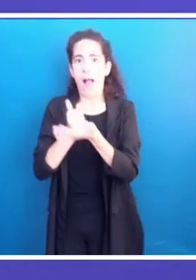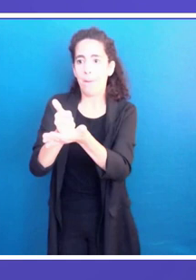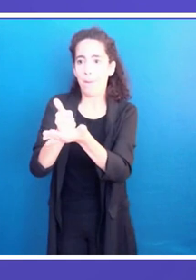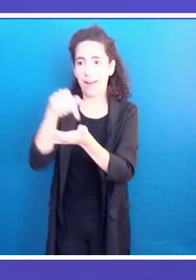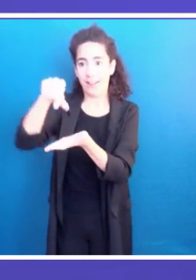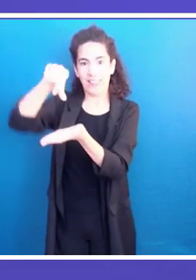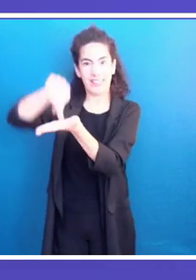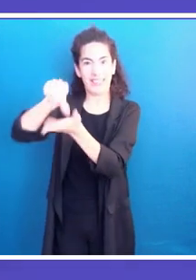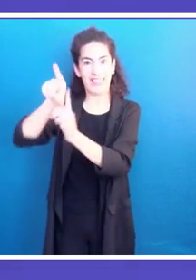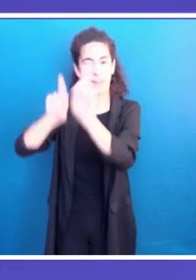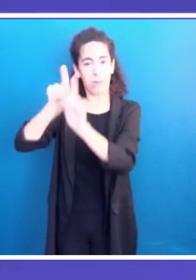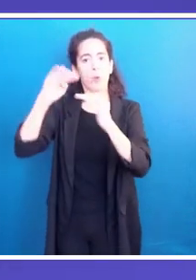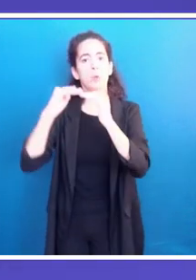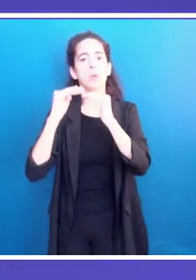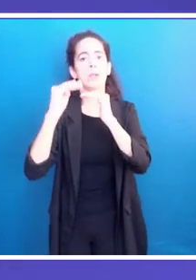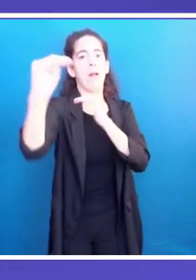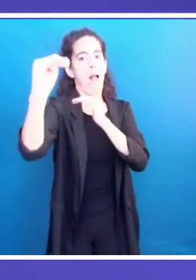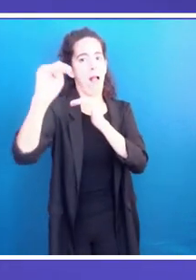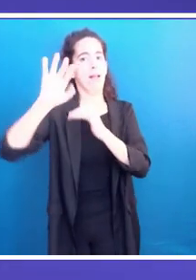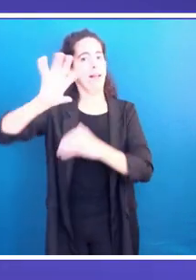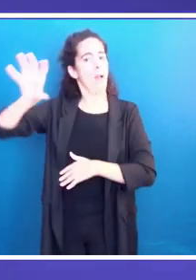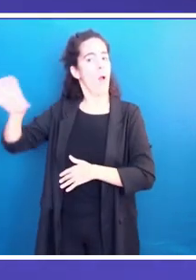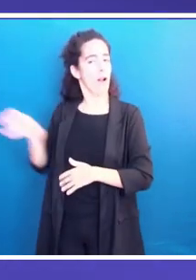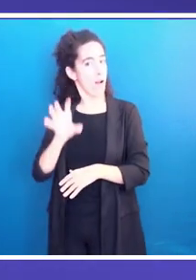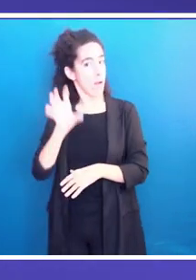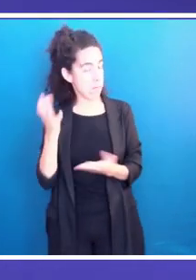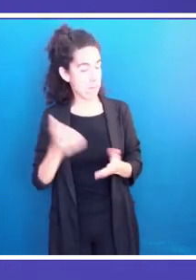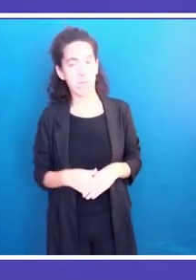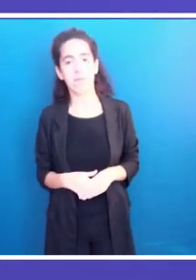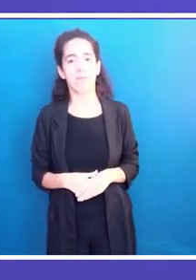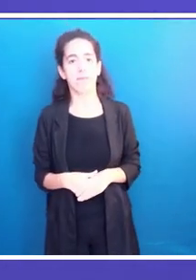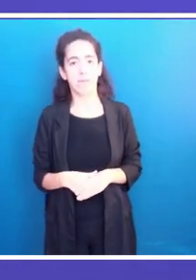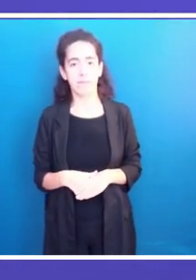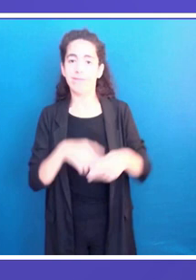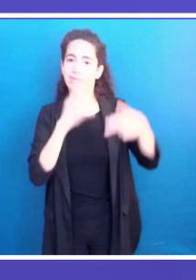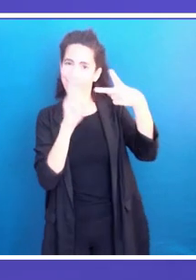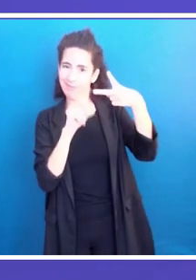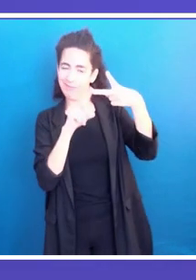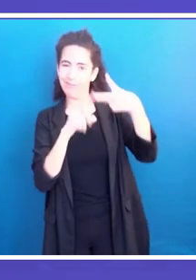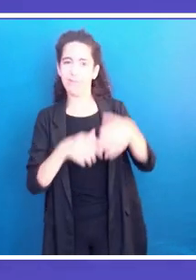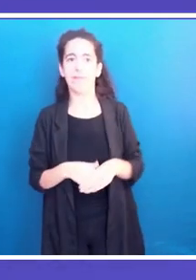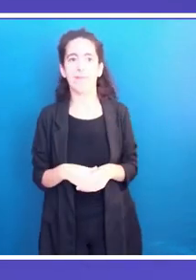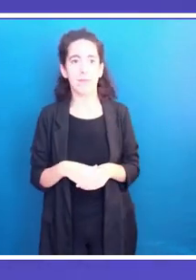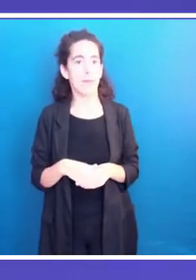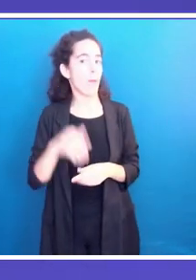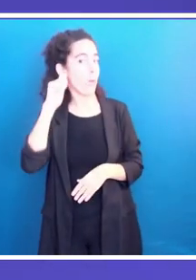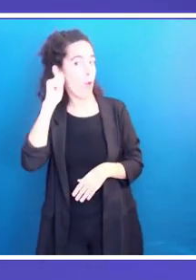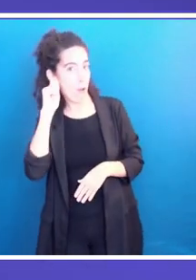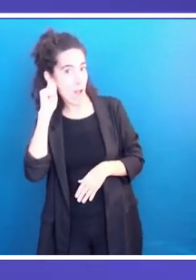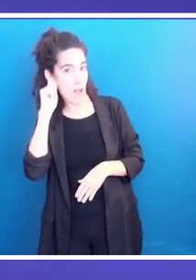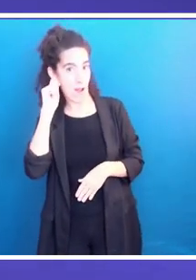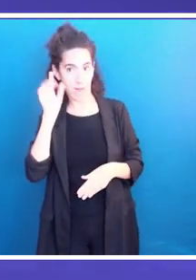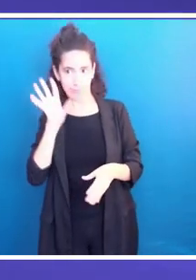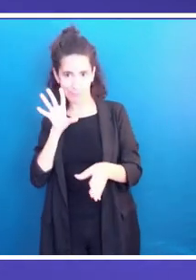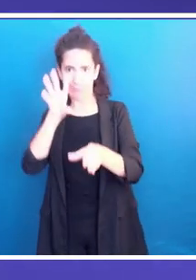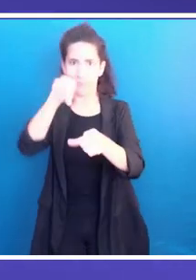increasing participation of women in local governance would lead to better preparedness and more sustainability in rising